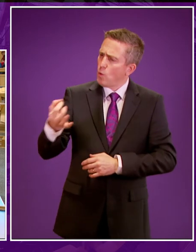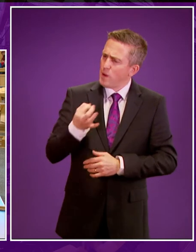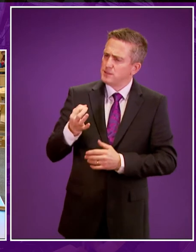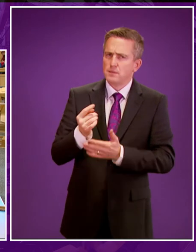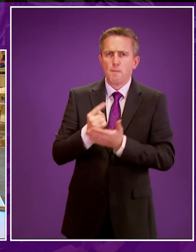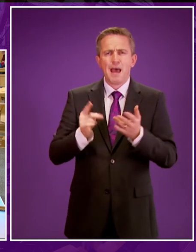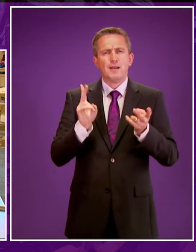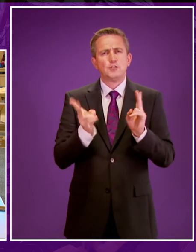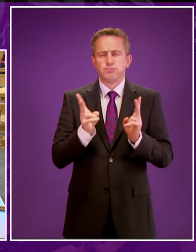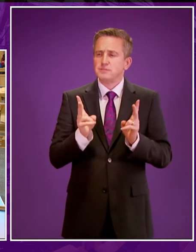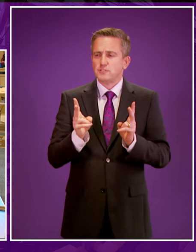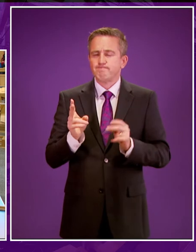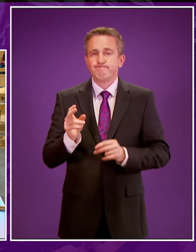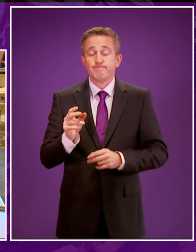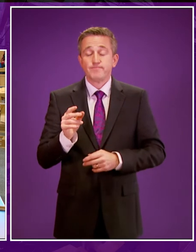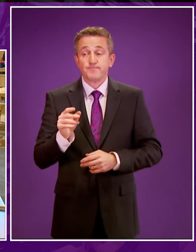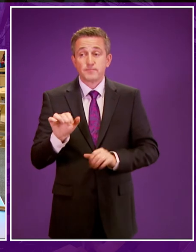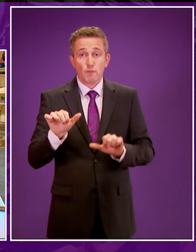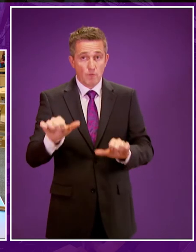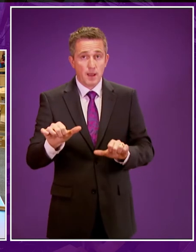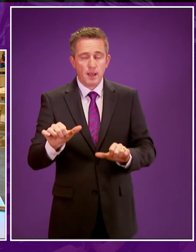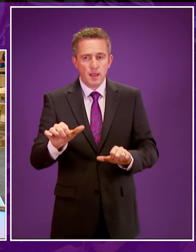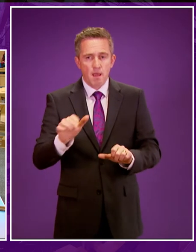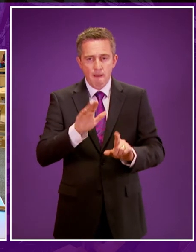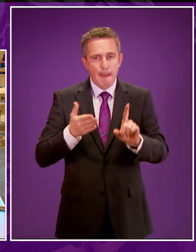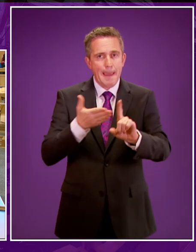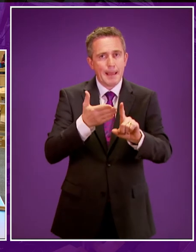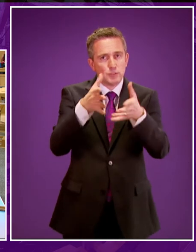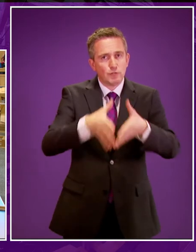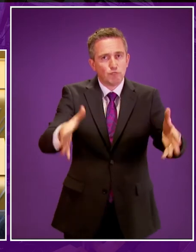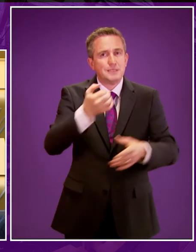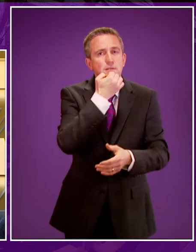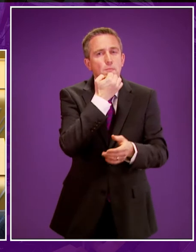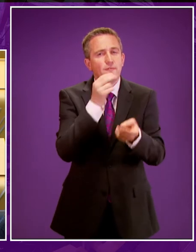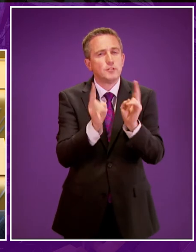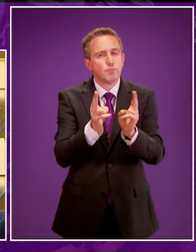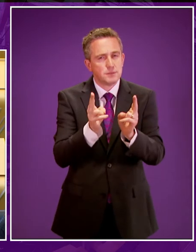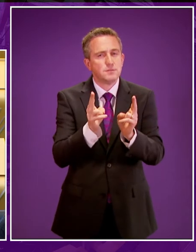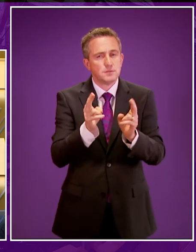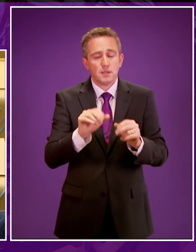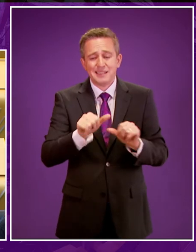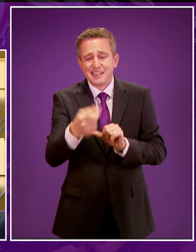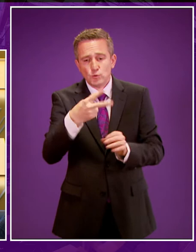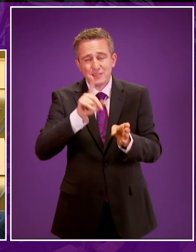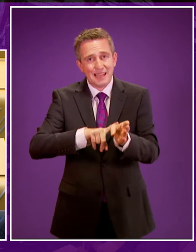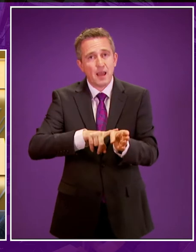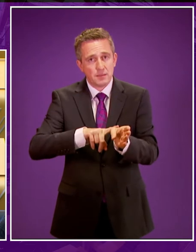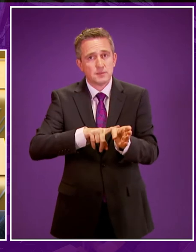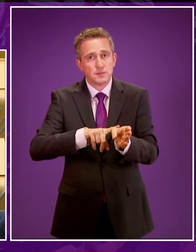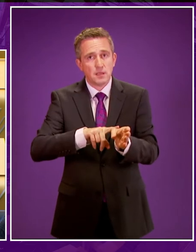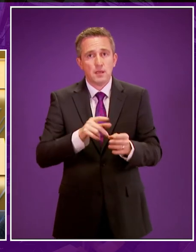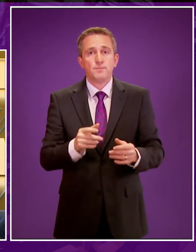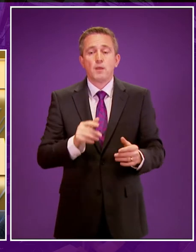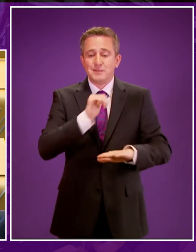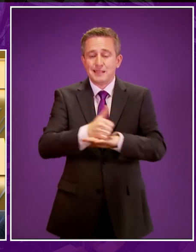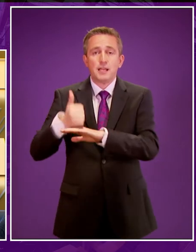I mentioned to Liz Smith that we would be taking forward work to increase the number of interpreters out there. Over the next two years we're going to sponsor two